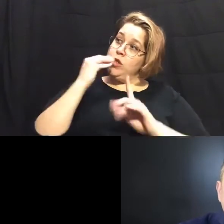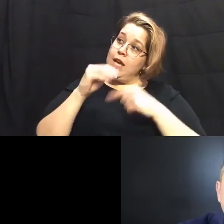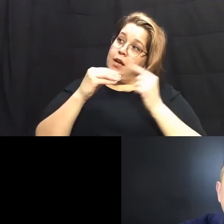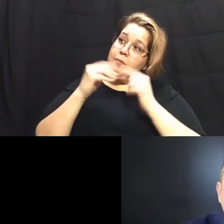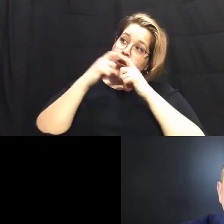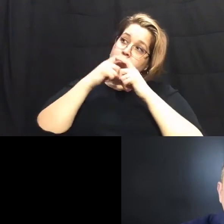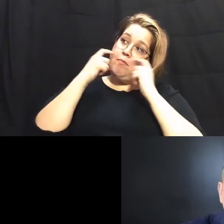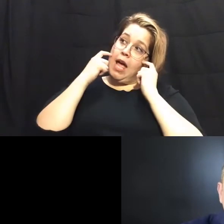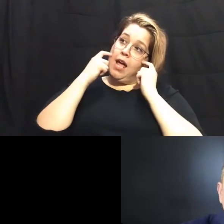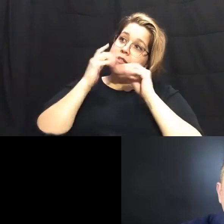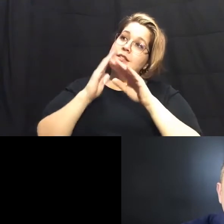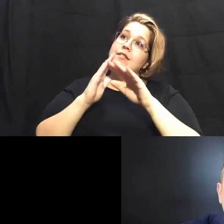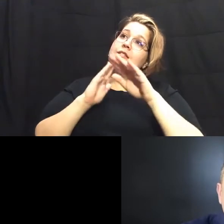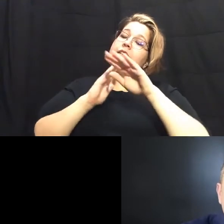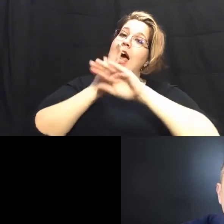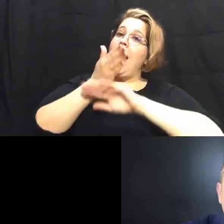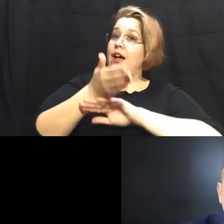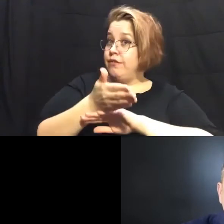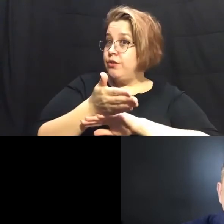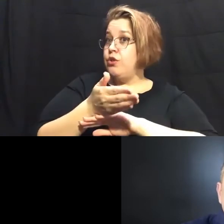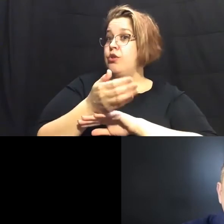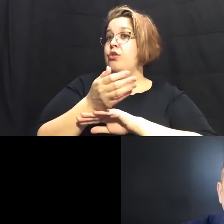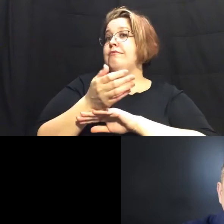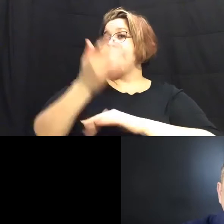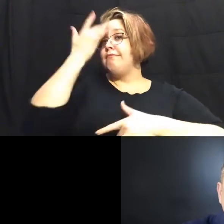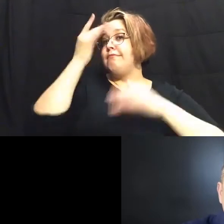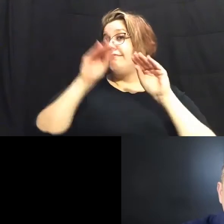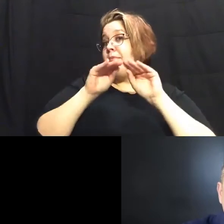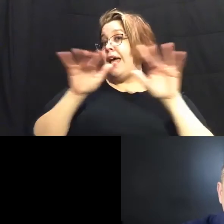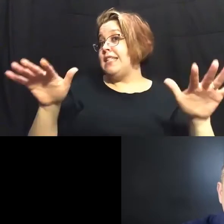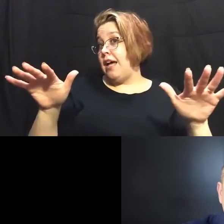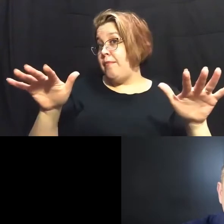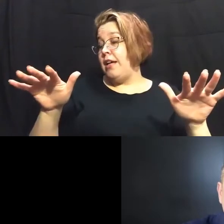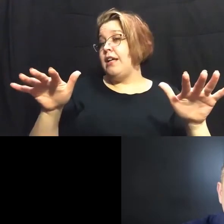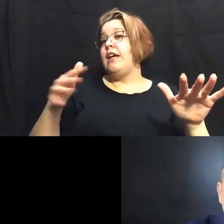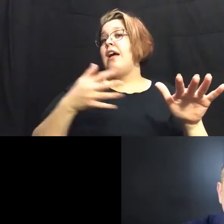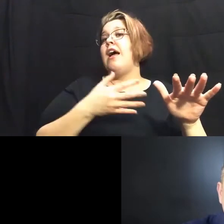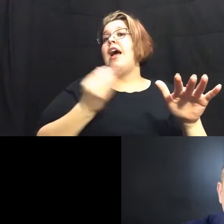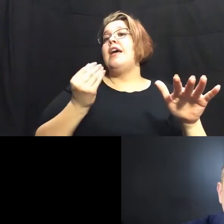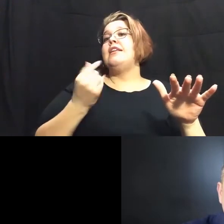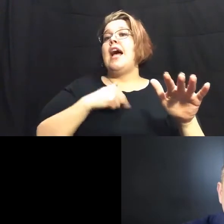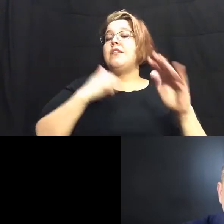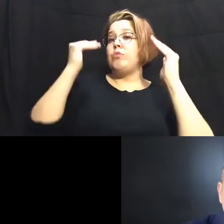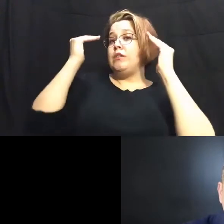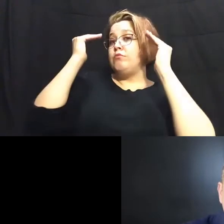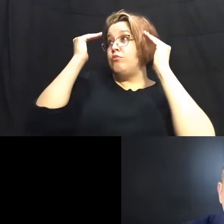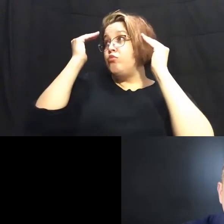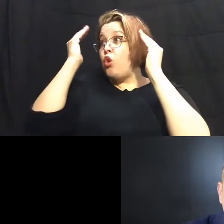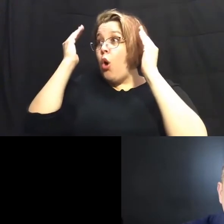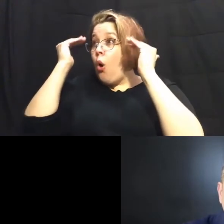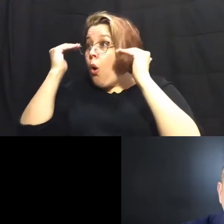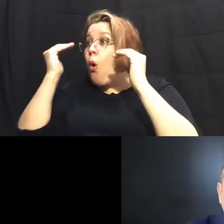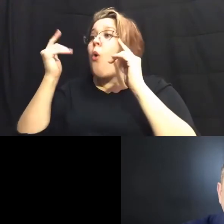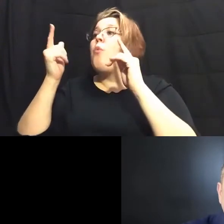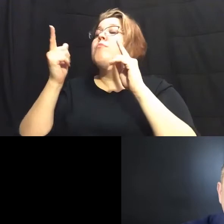post or pandemic and as we hope to close out